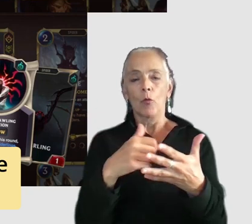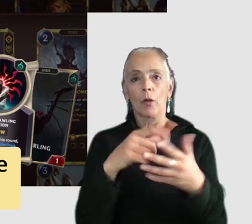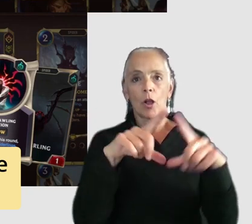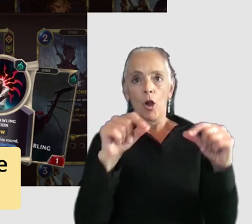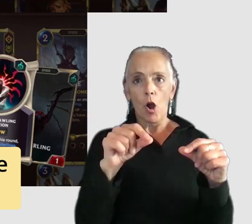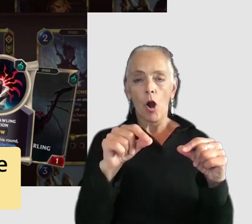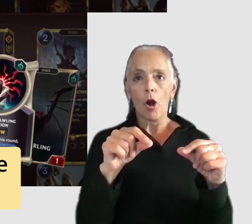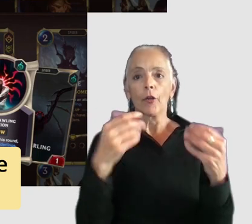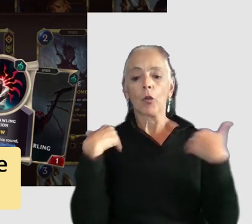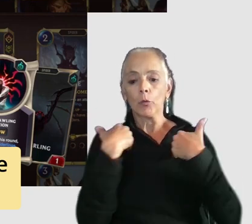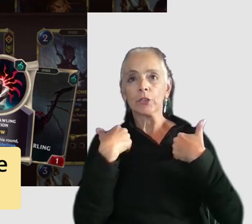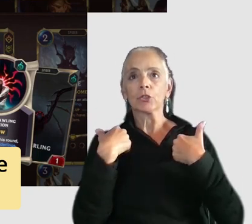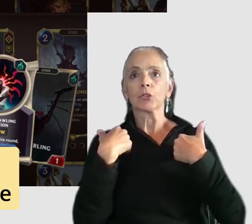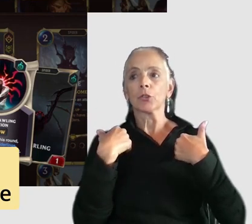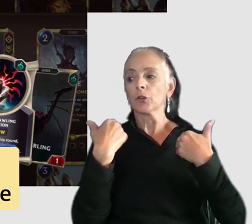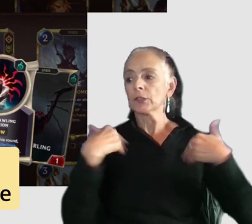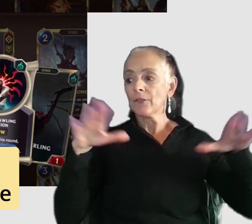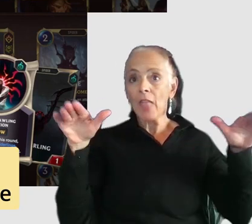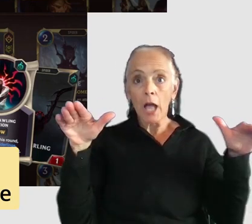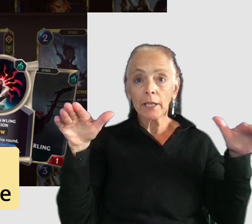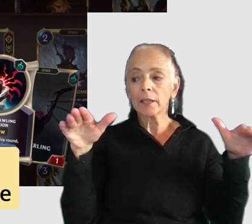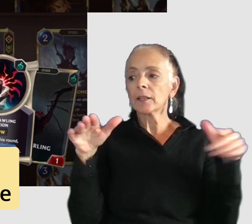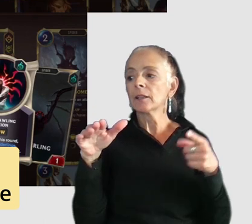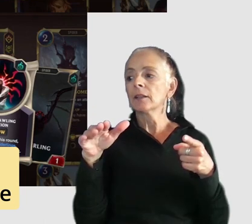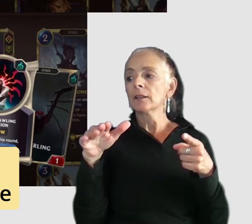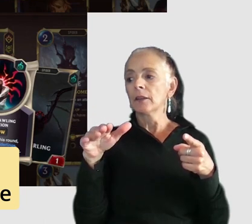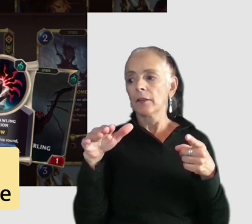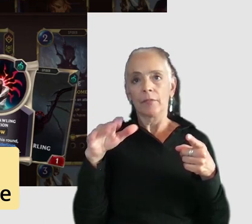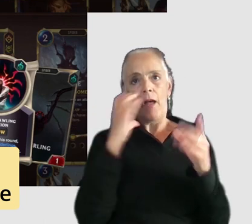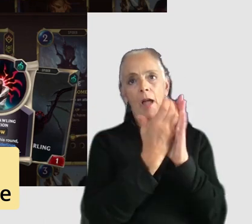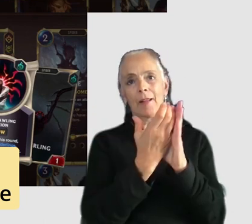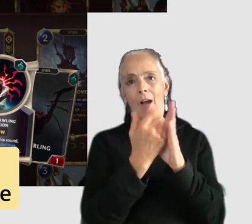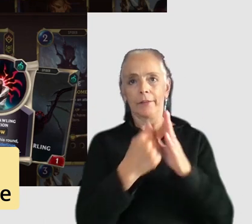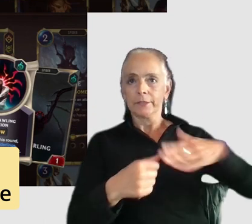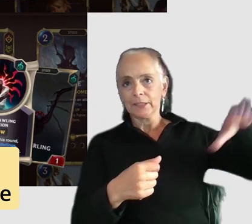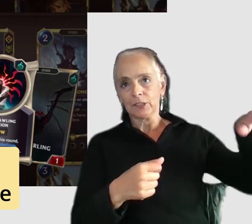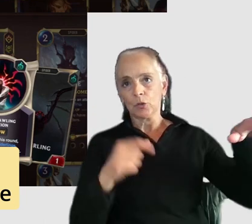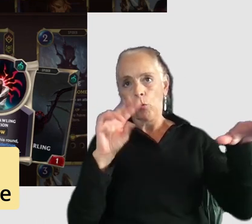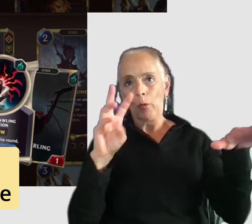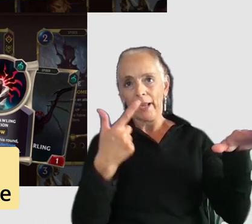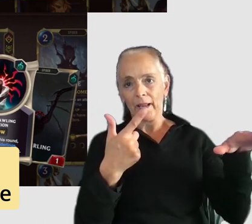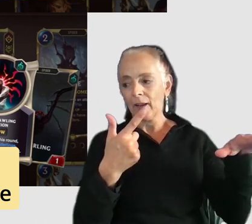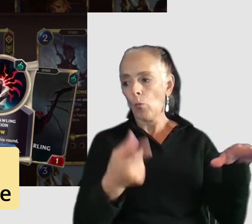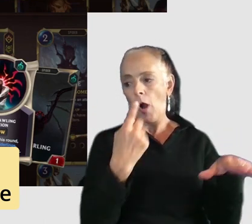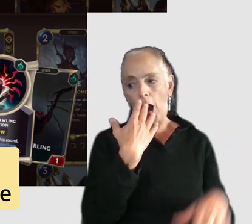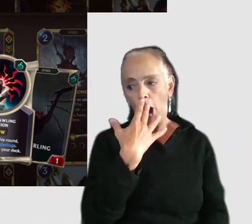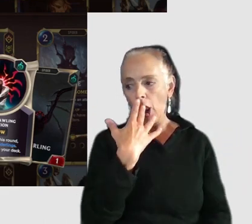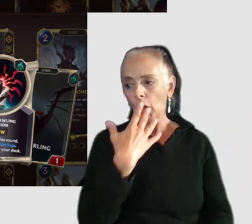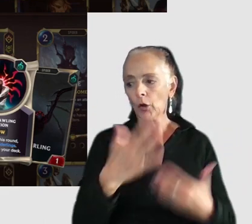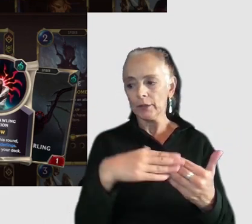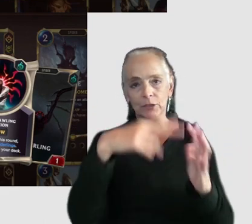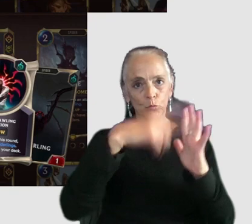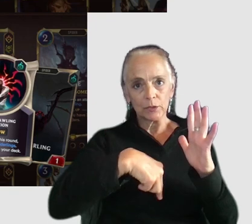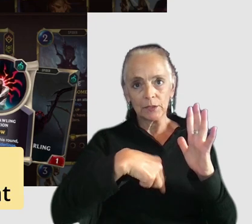creature has flying and the icon for flying is uh very obviously a wing uh the icons are one color they're super readable